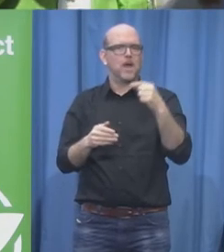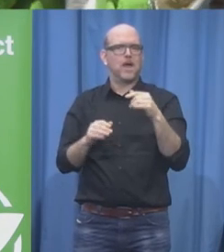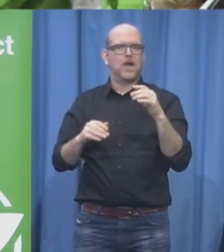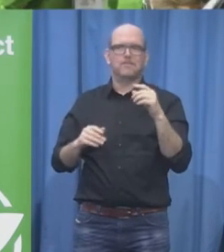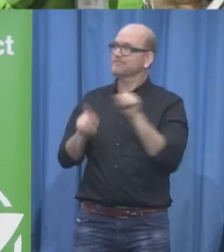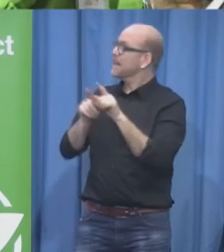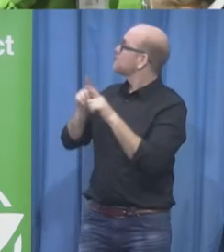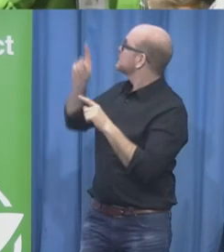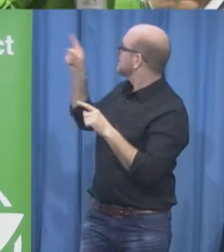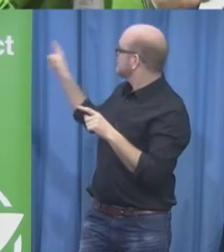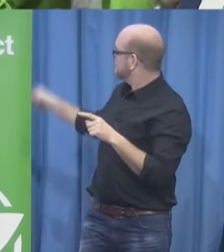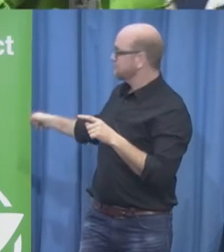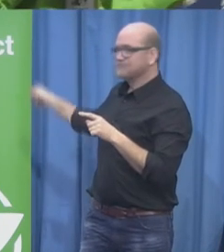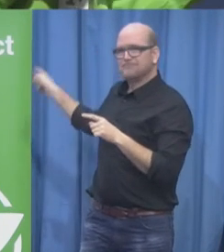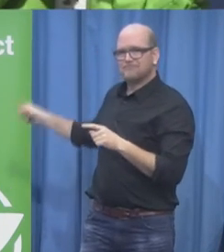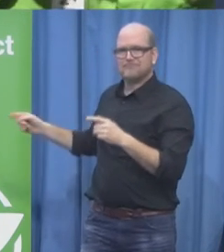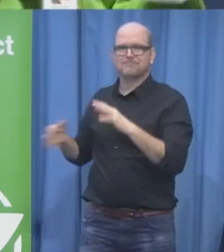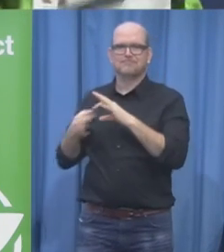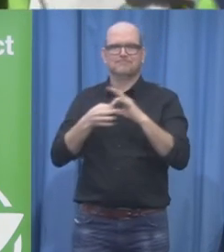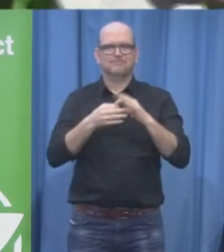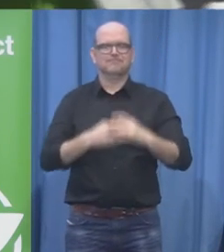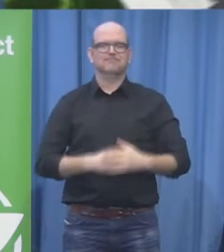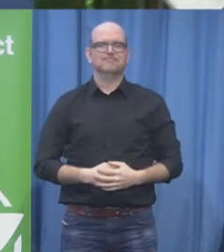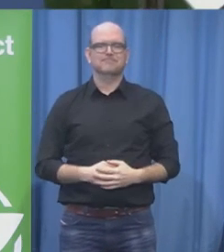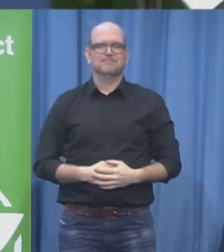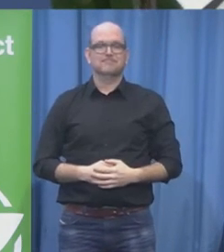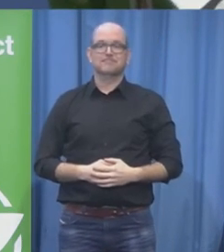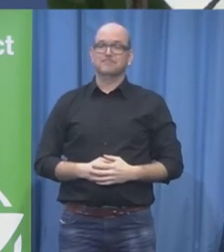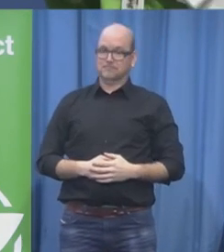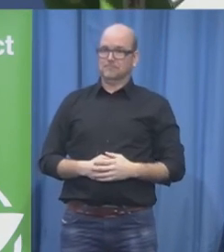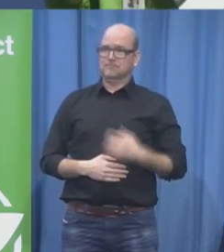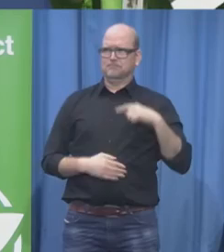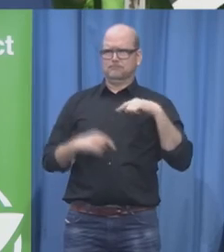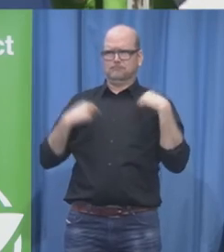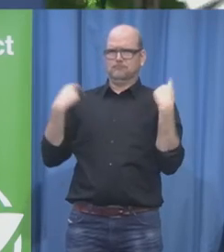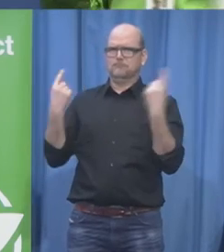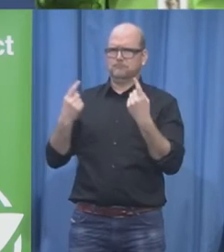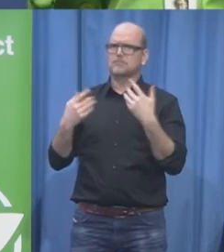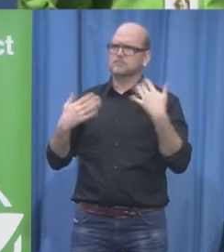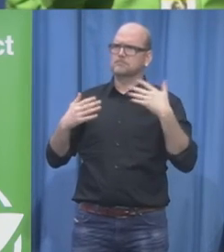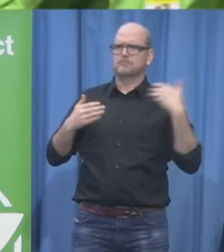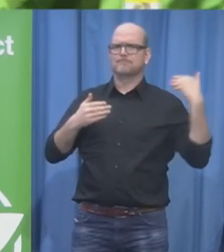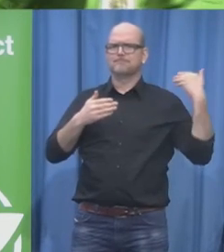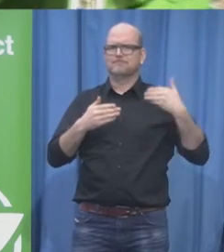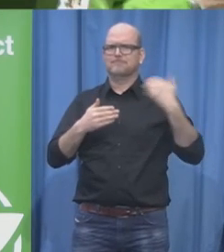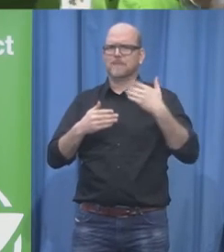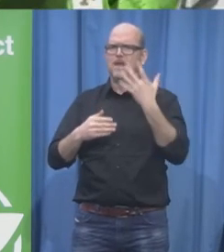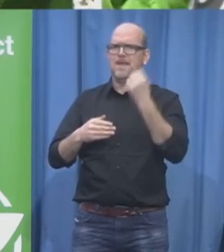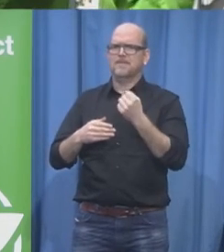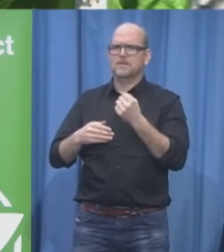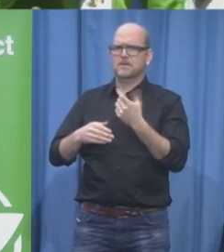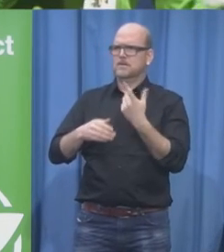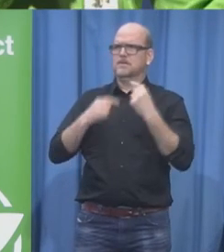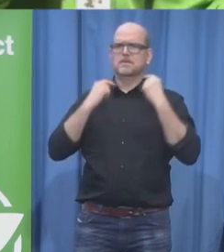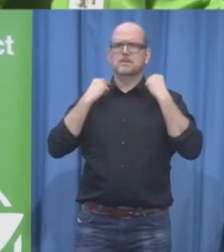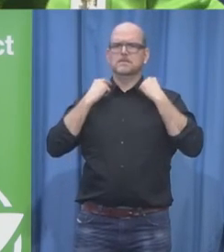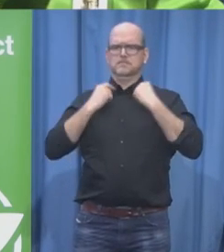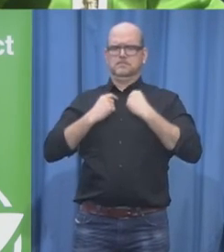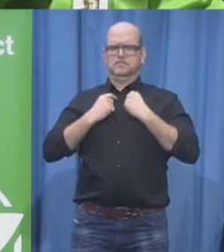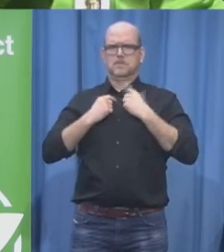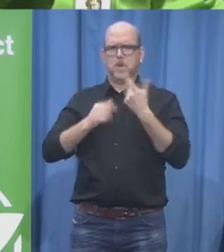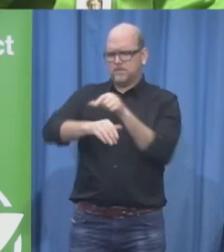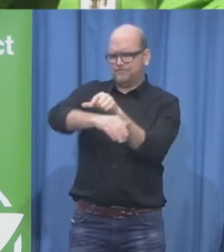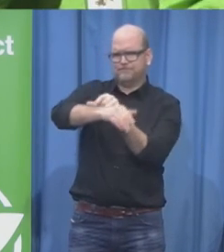but please be aware there are a lot of people around with either a green scarf or the scarf that I'm wearing here today they're wearing it way more